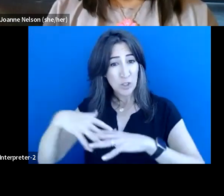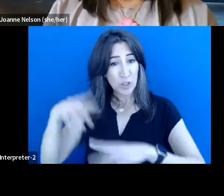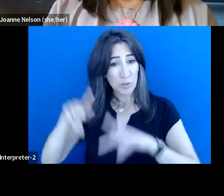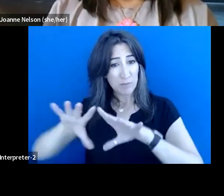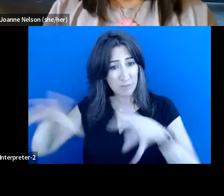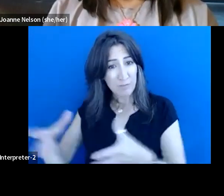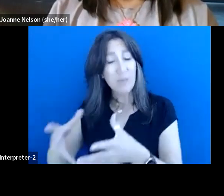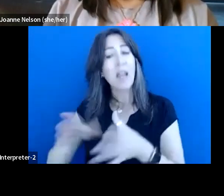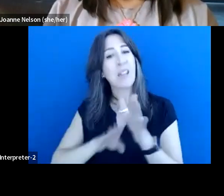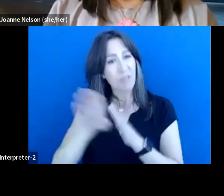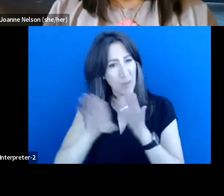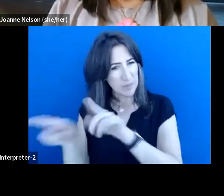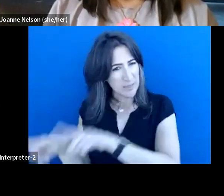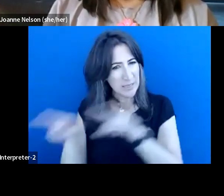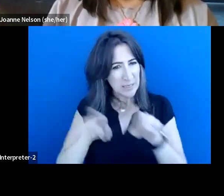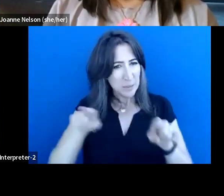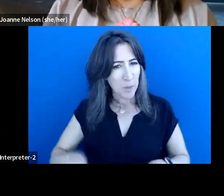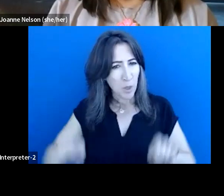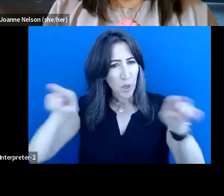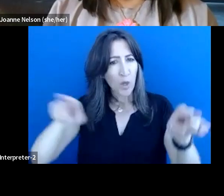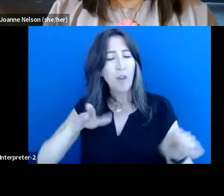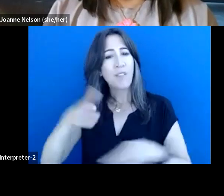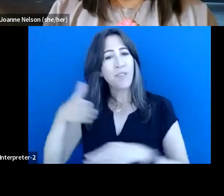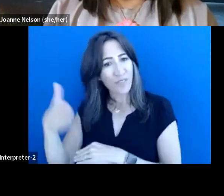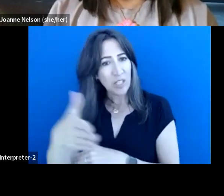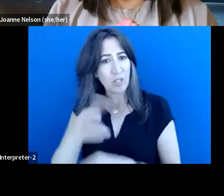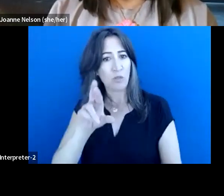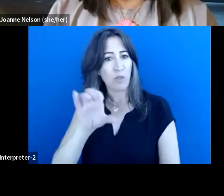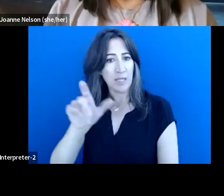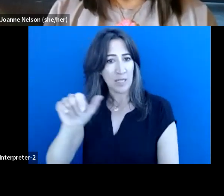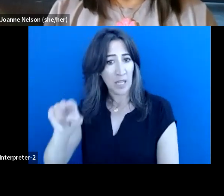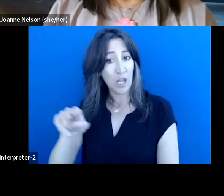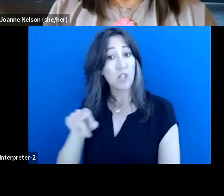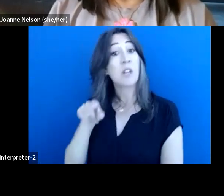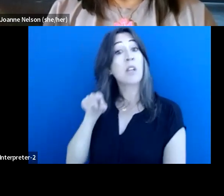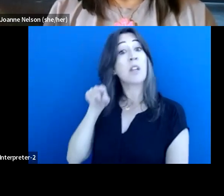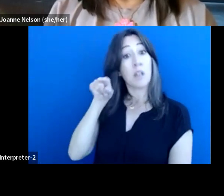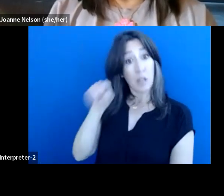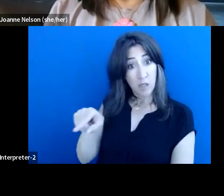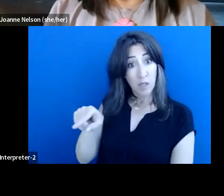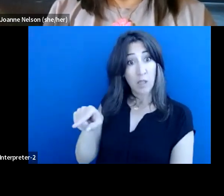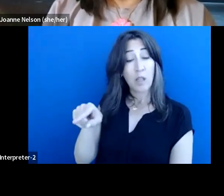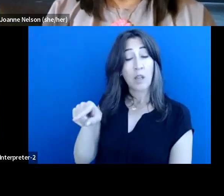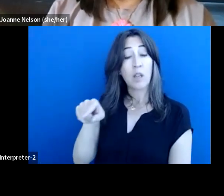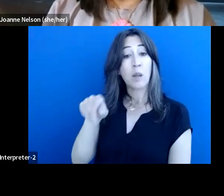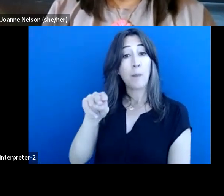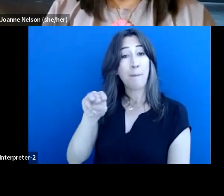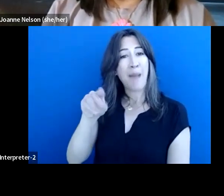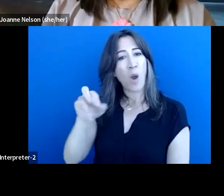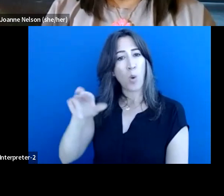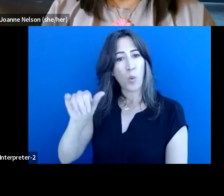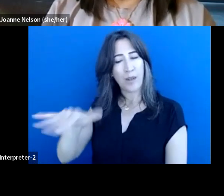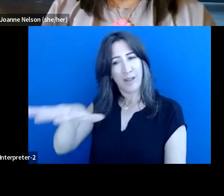similar fish reconciliation and, and, and it's actually one of the biggest fish companies, um, in that country.